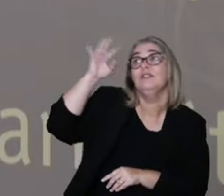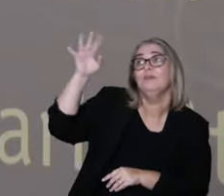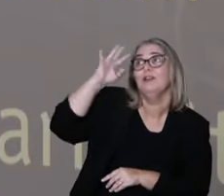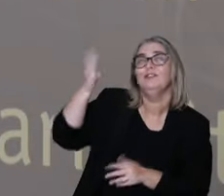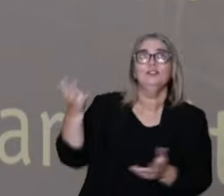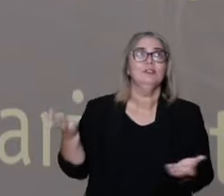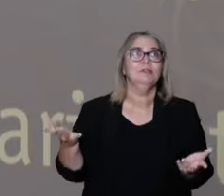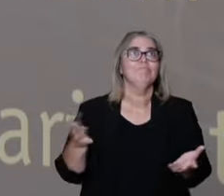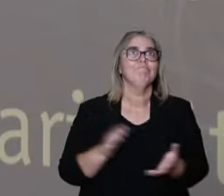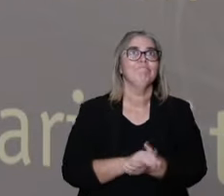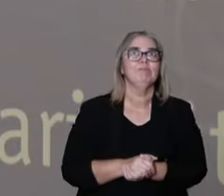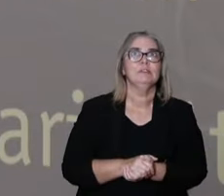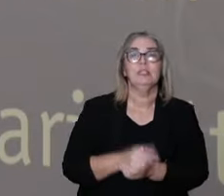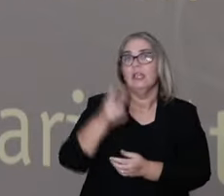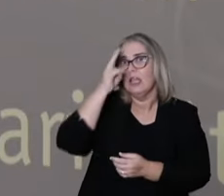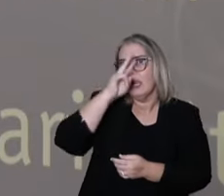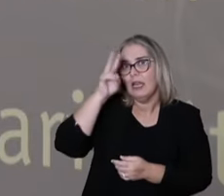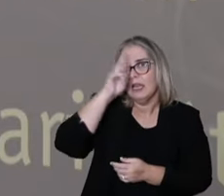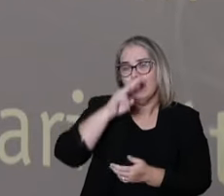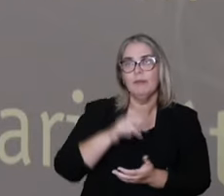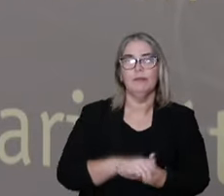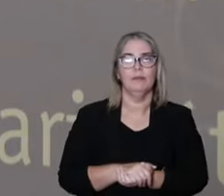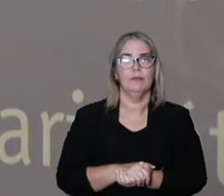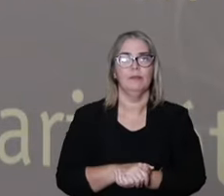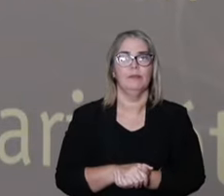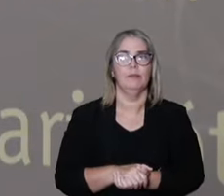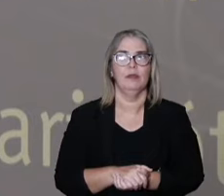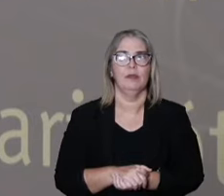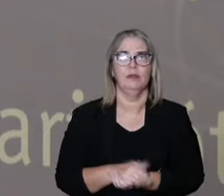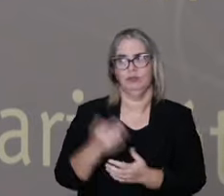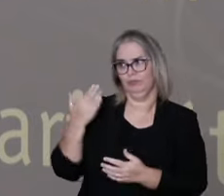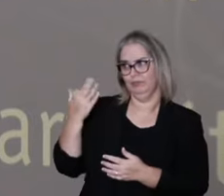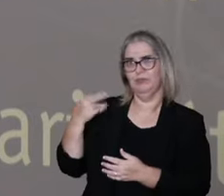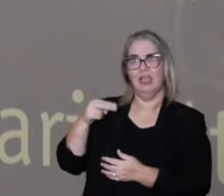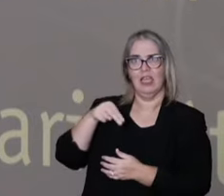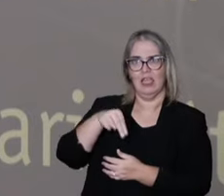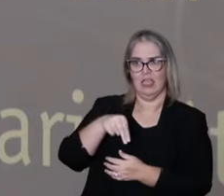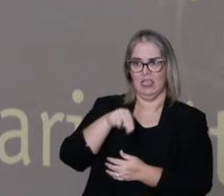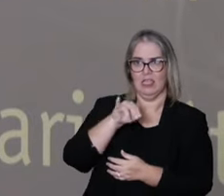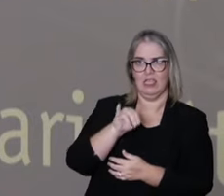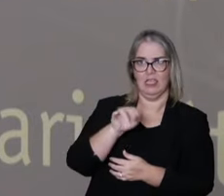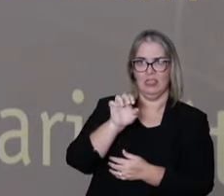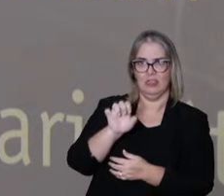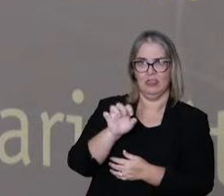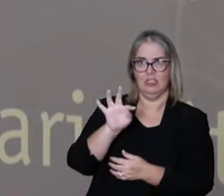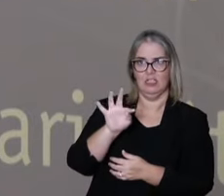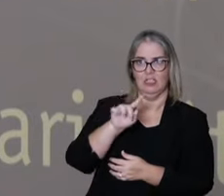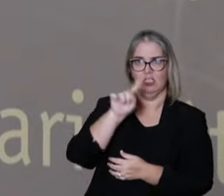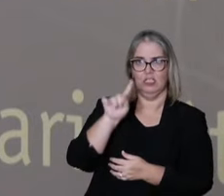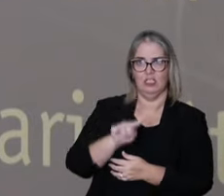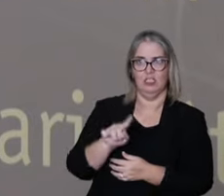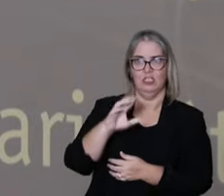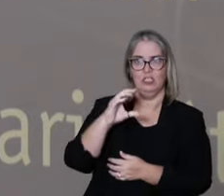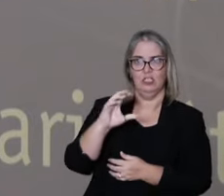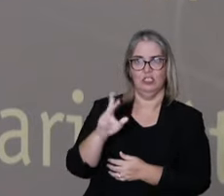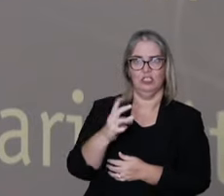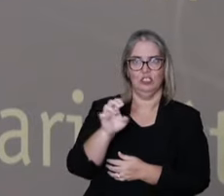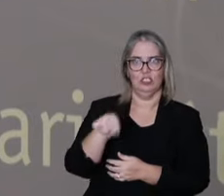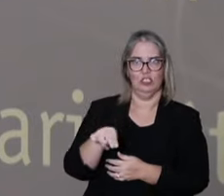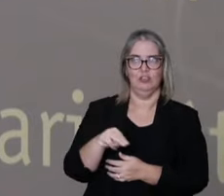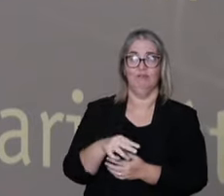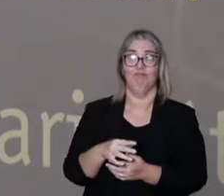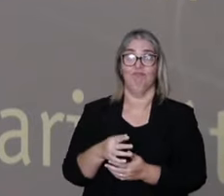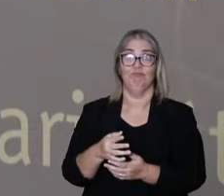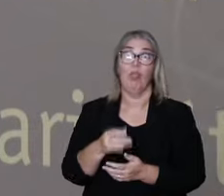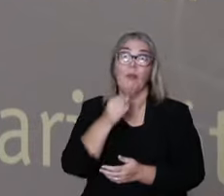if we remember leading the idea of counter